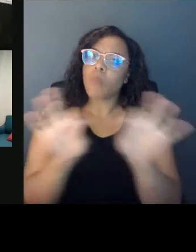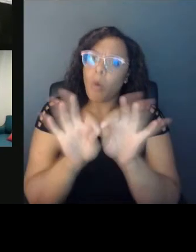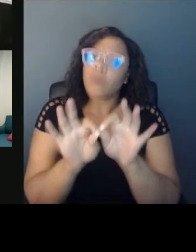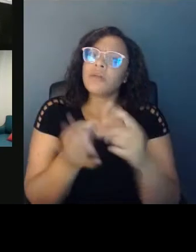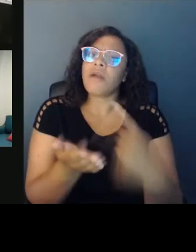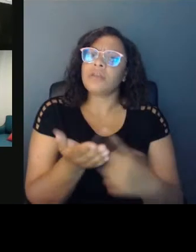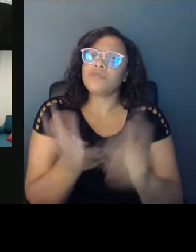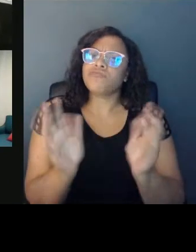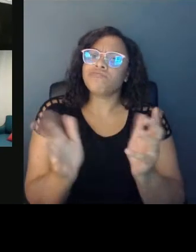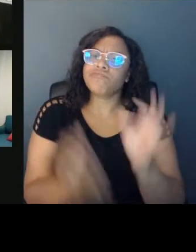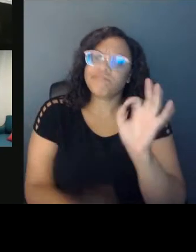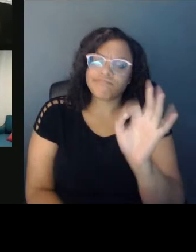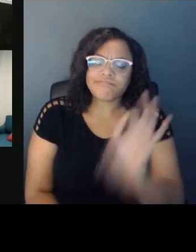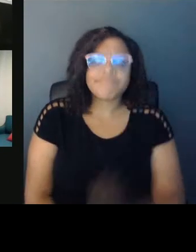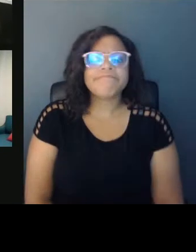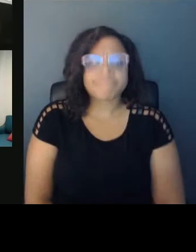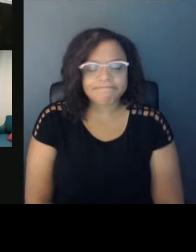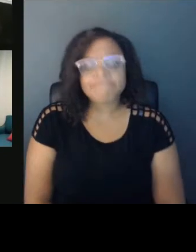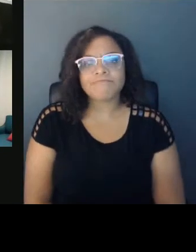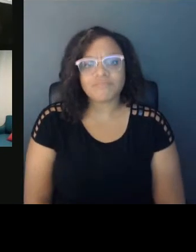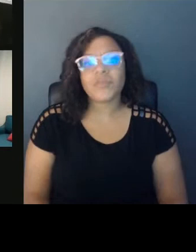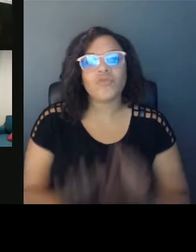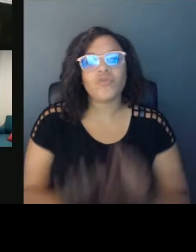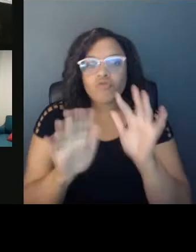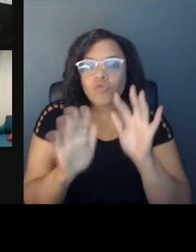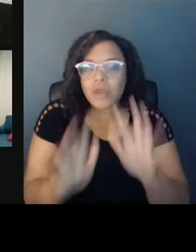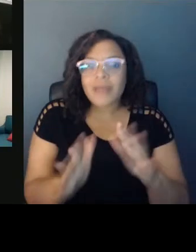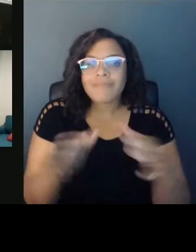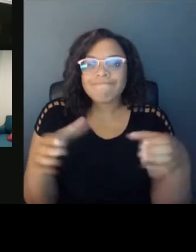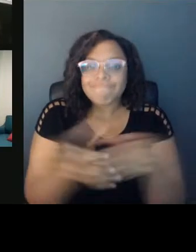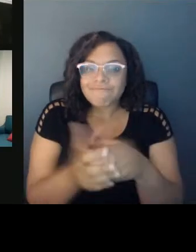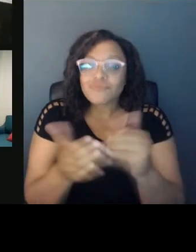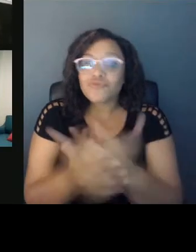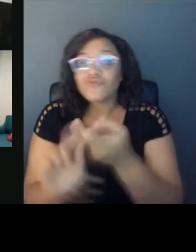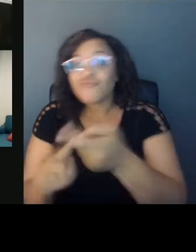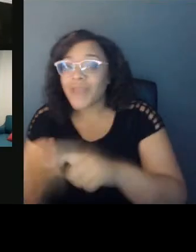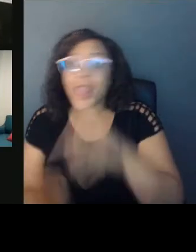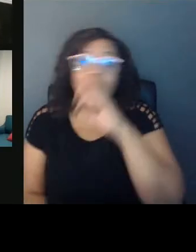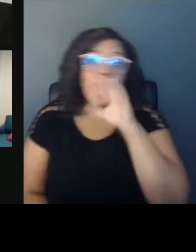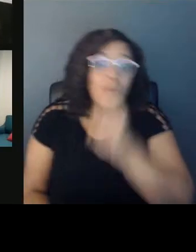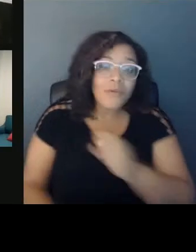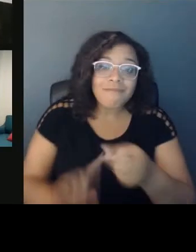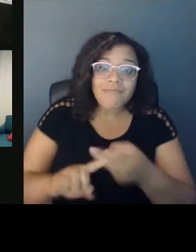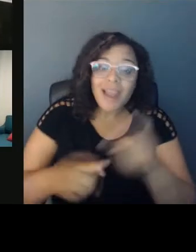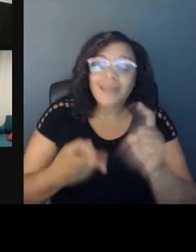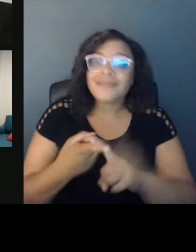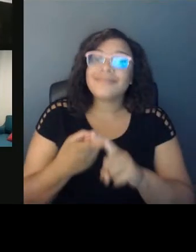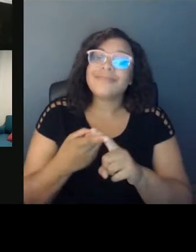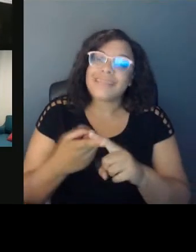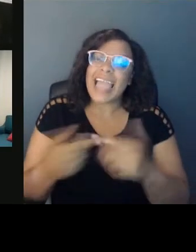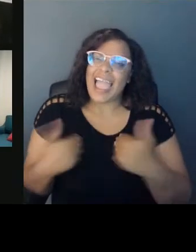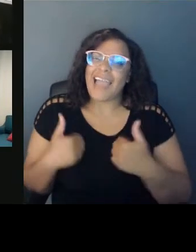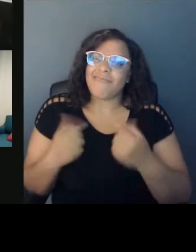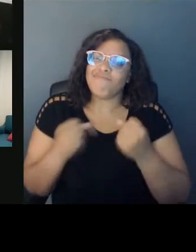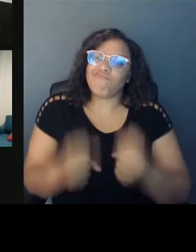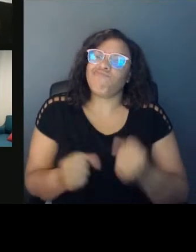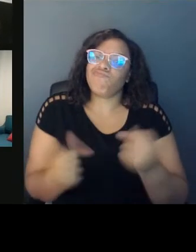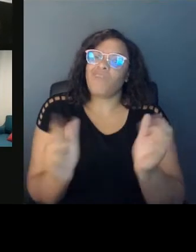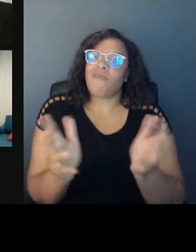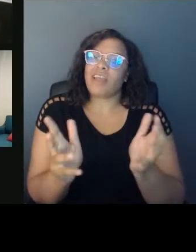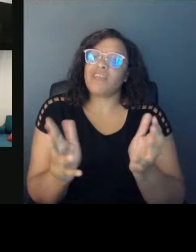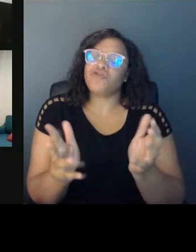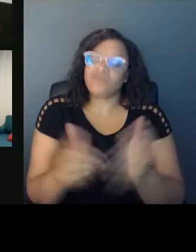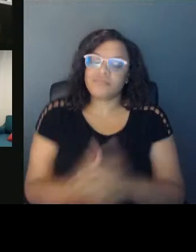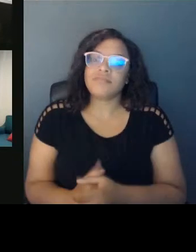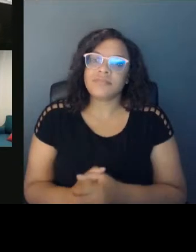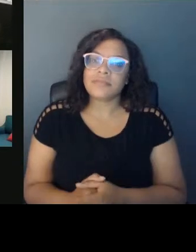And it's just great to gather with new friends, old friends, to have these kind of conversations. And we're going to continue to do